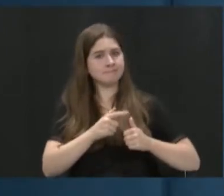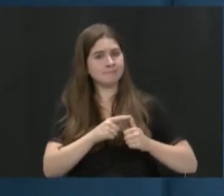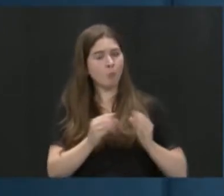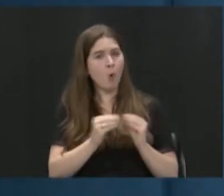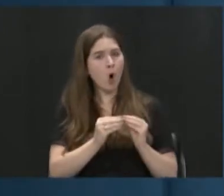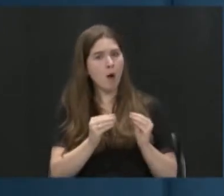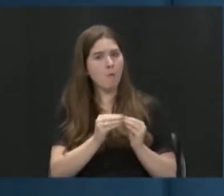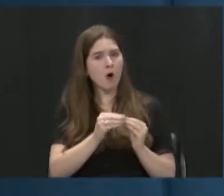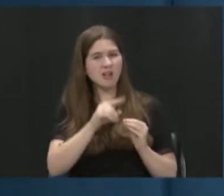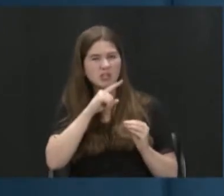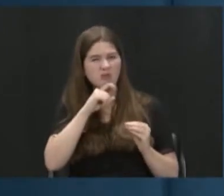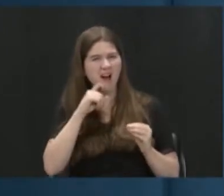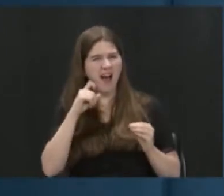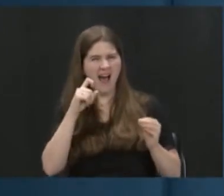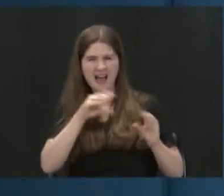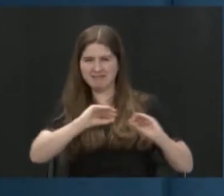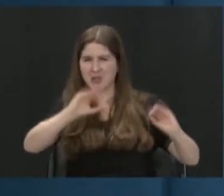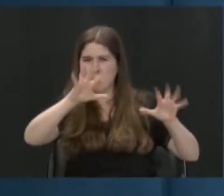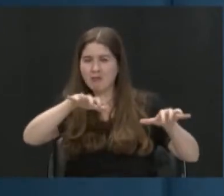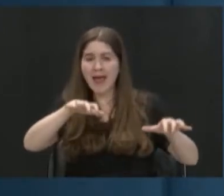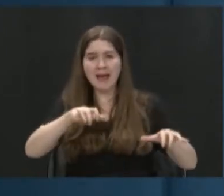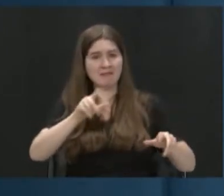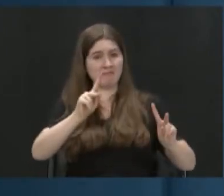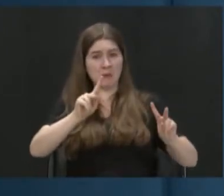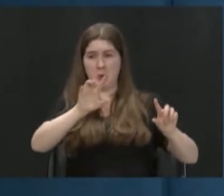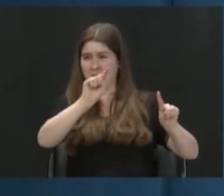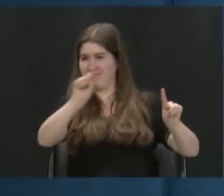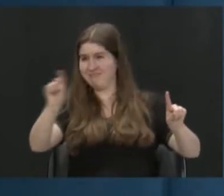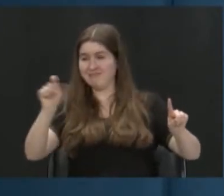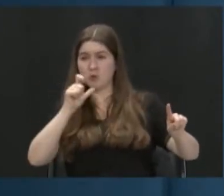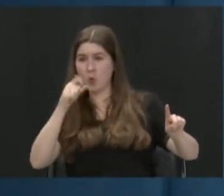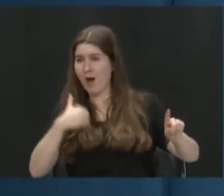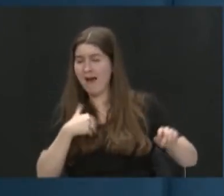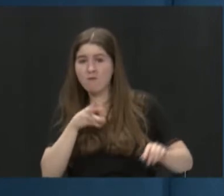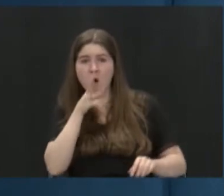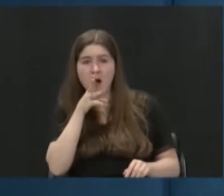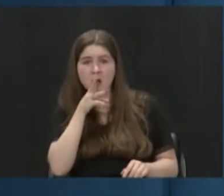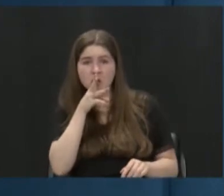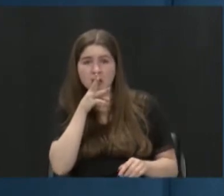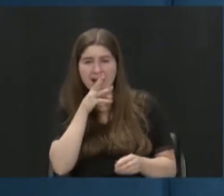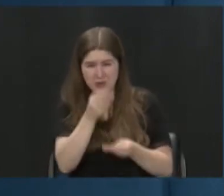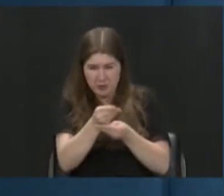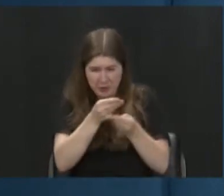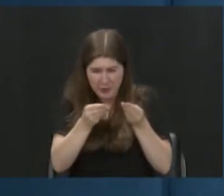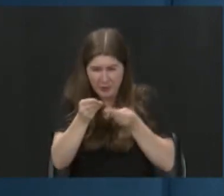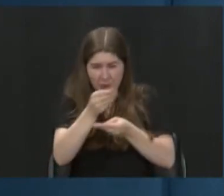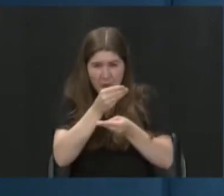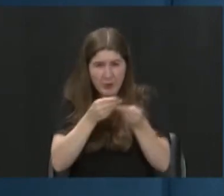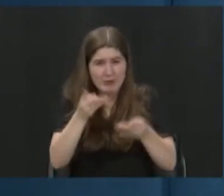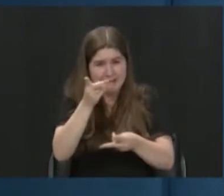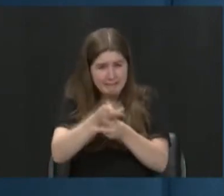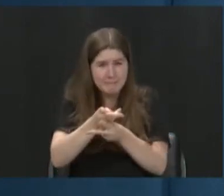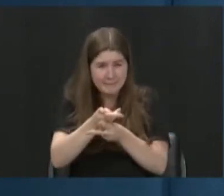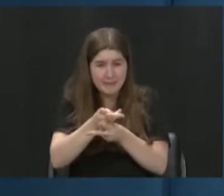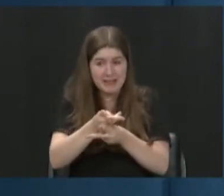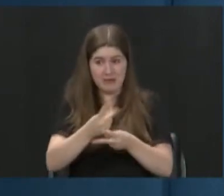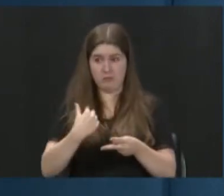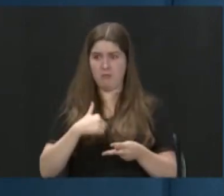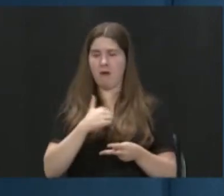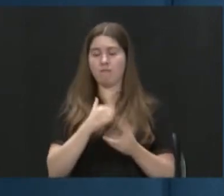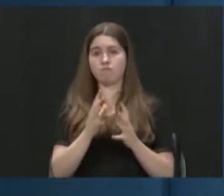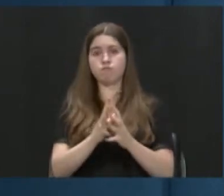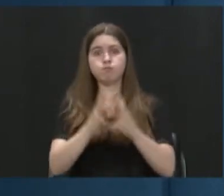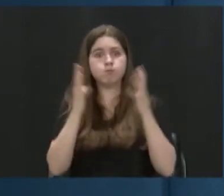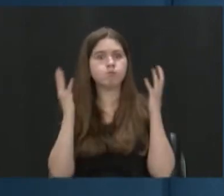droughts, you know, people don't have water. Right. Right. And they're going to be rationing. And so not only do we have an abundant amount